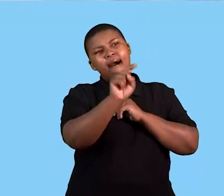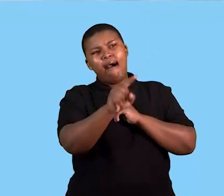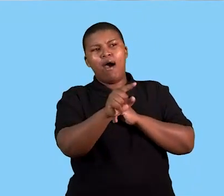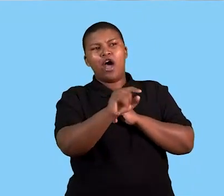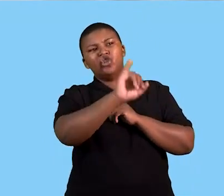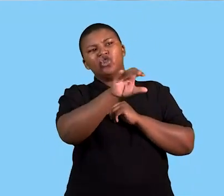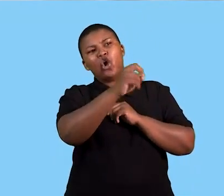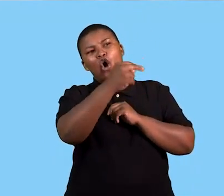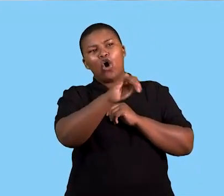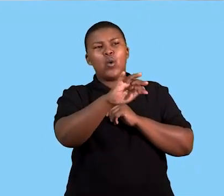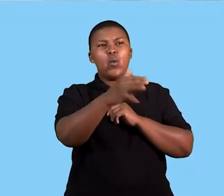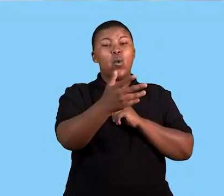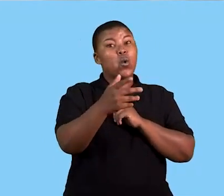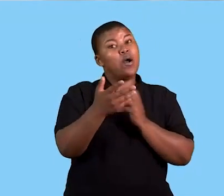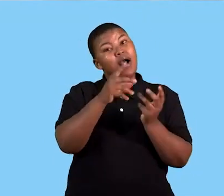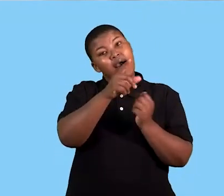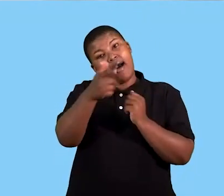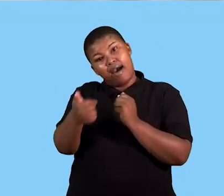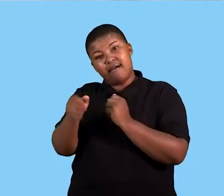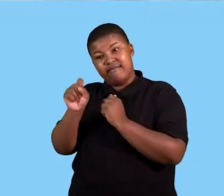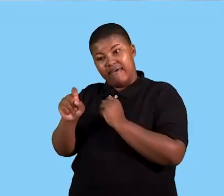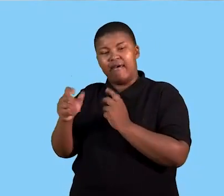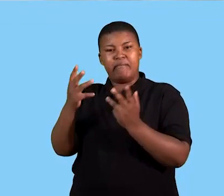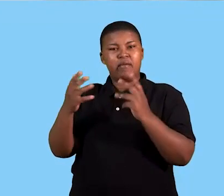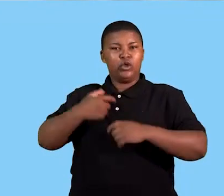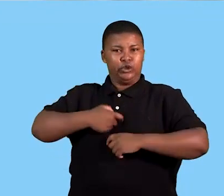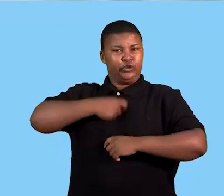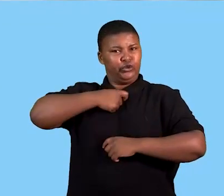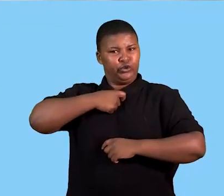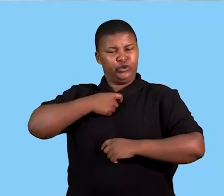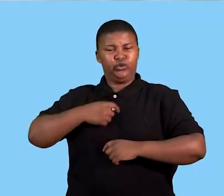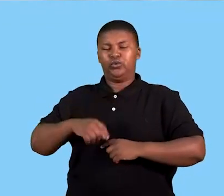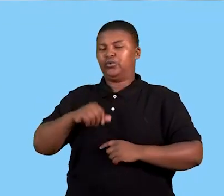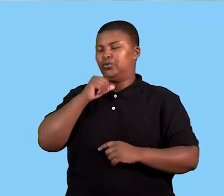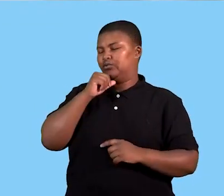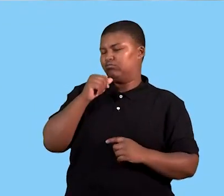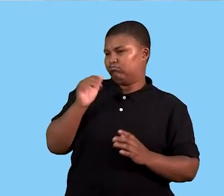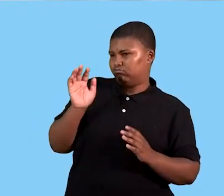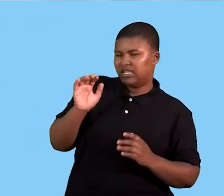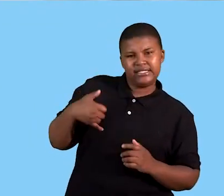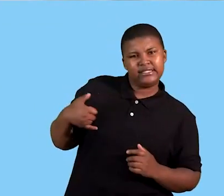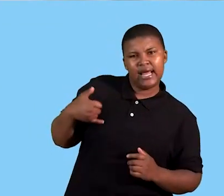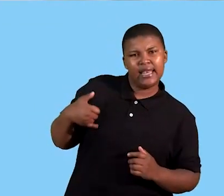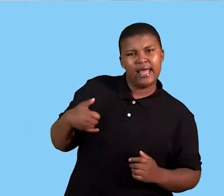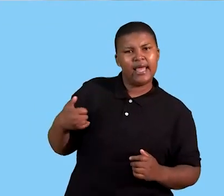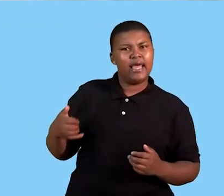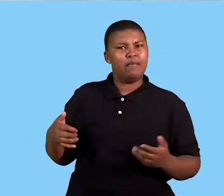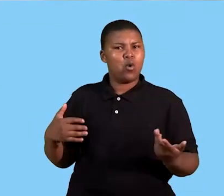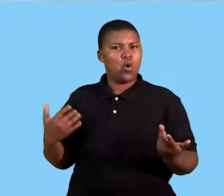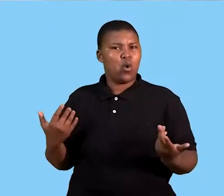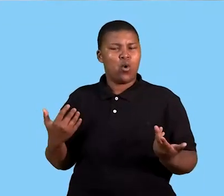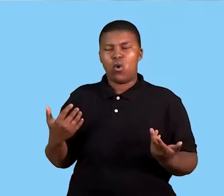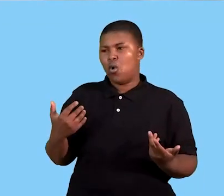it can be a business that is more formal, where they come to work in suits and they address each other on their surnames, Miss